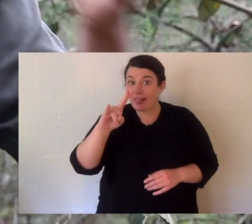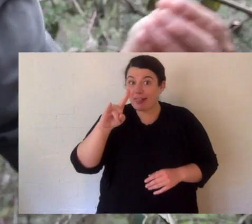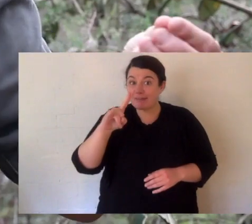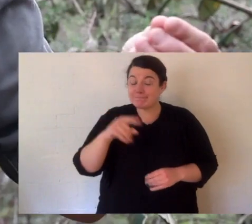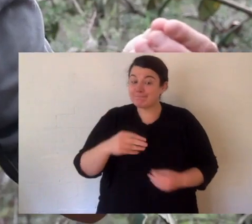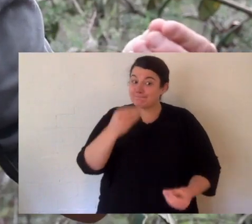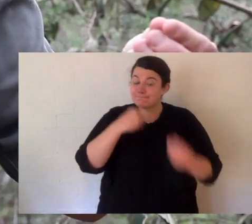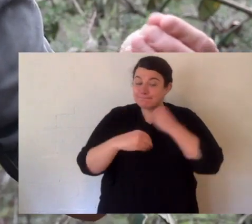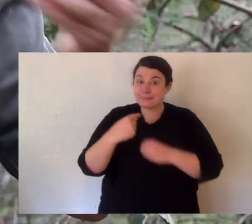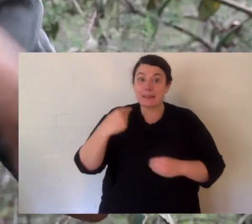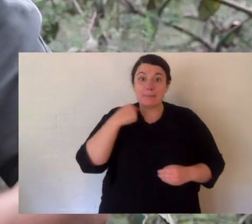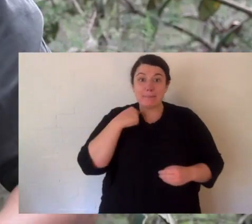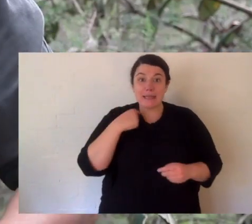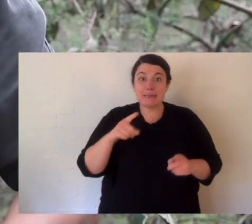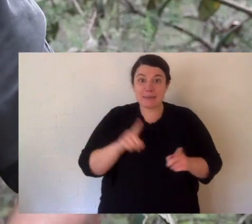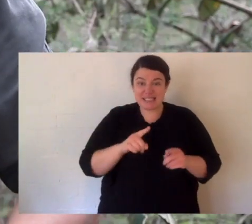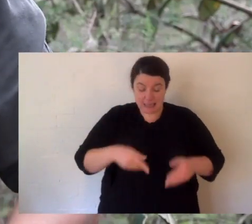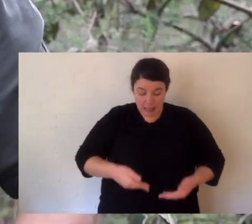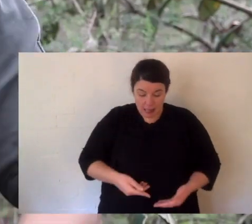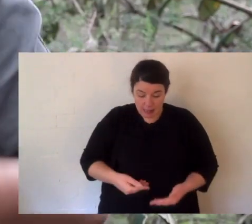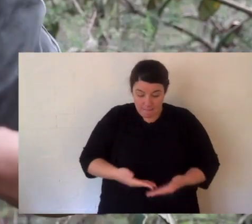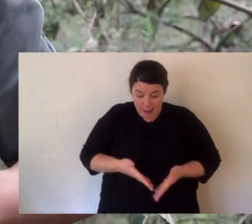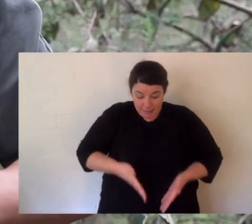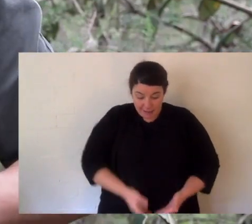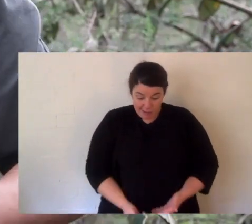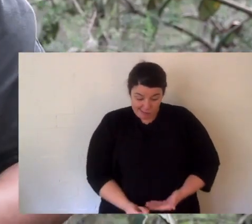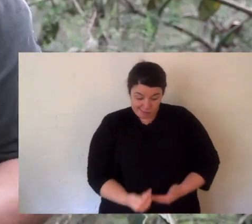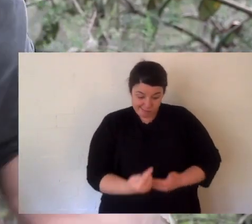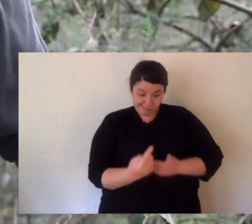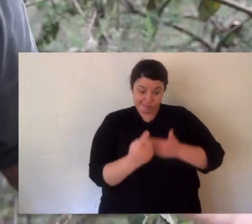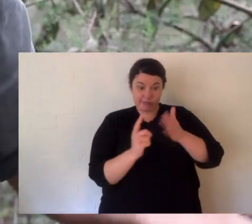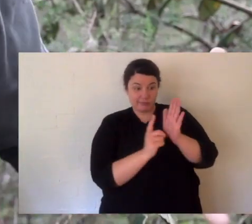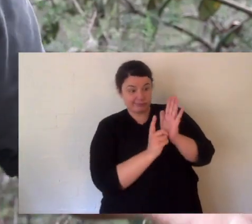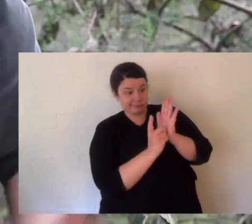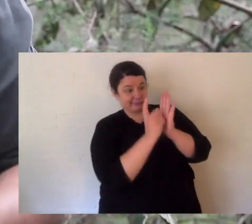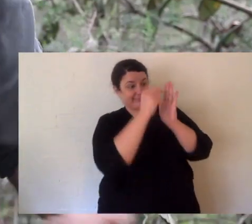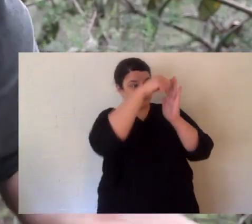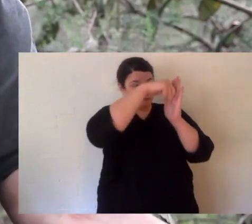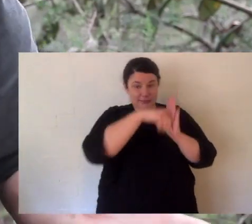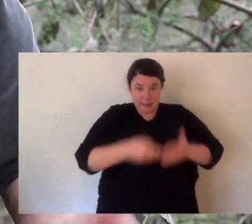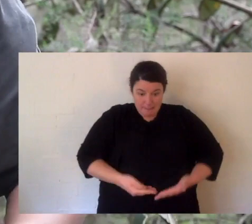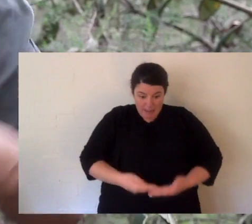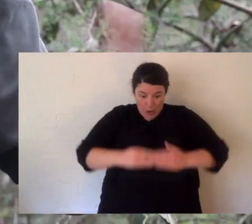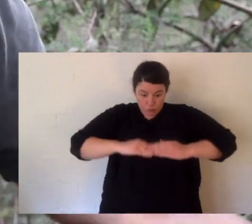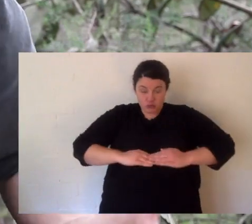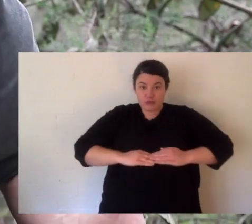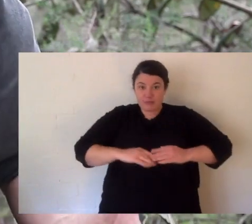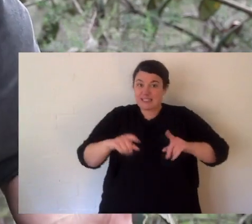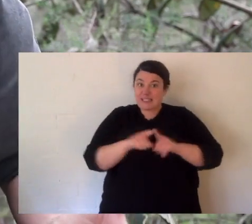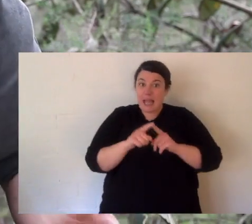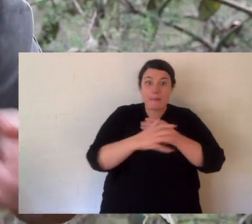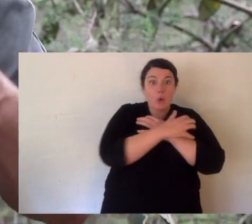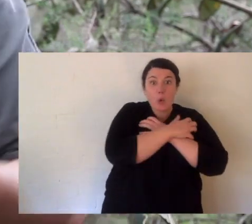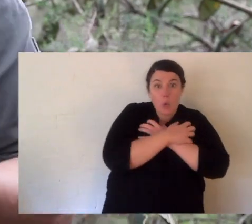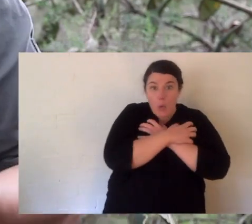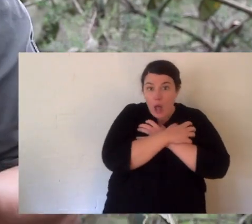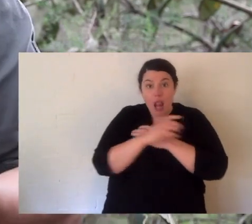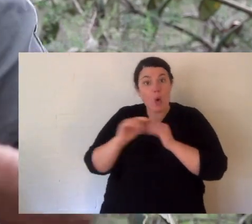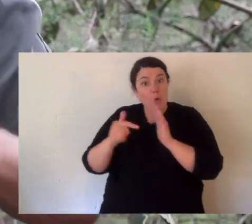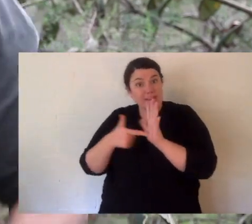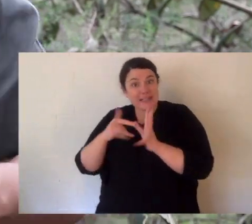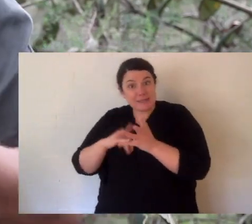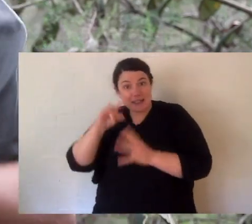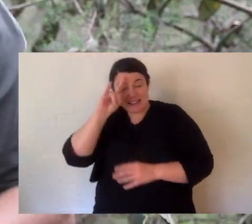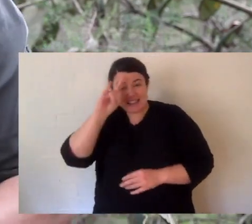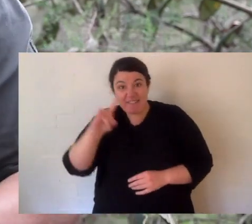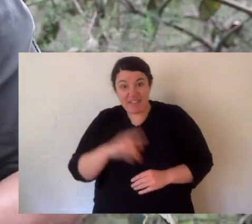they eat meat but they still give birth to young that climb into a pouch just like a possum or a kangaroo or a koala. A thylacines